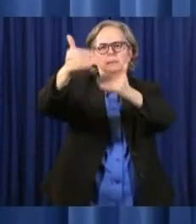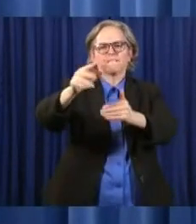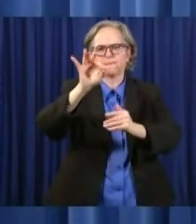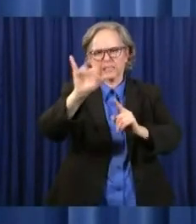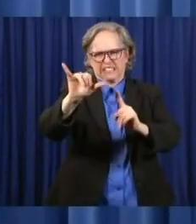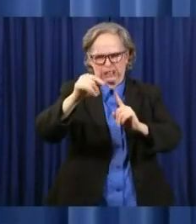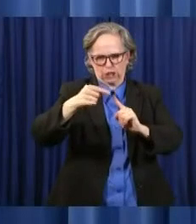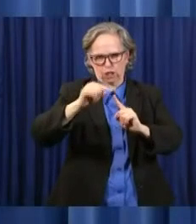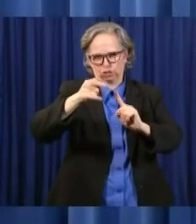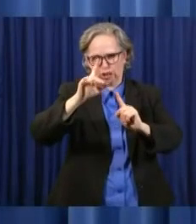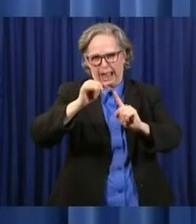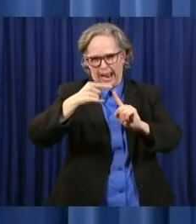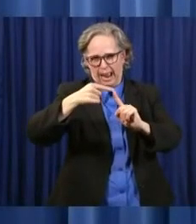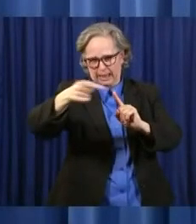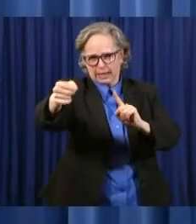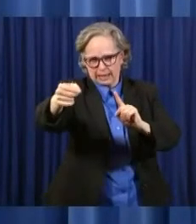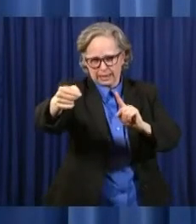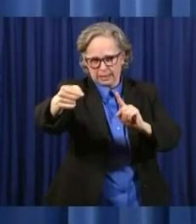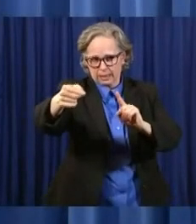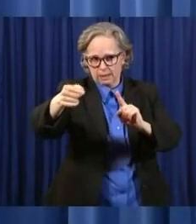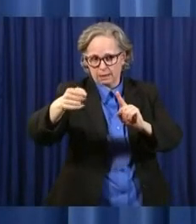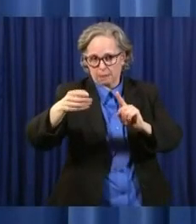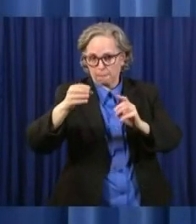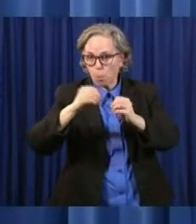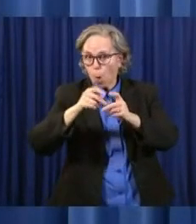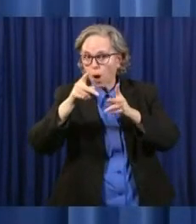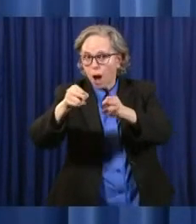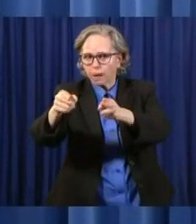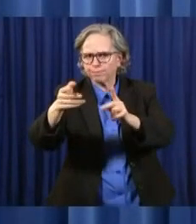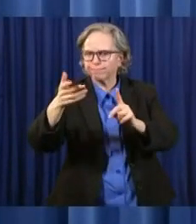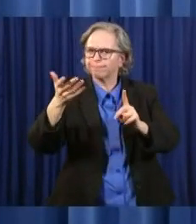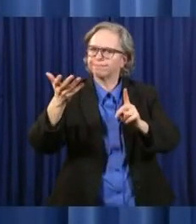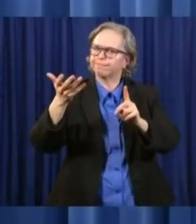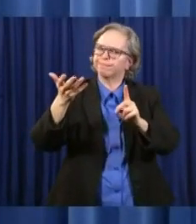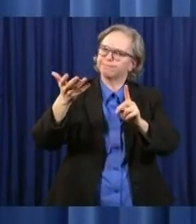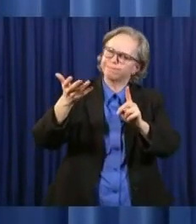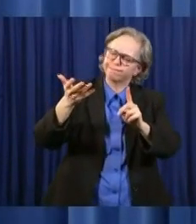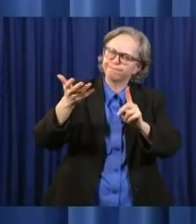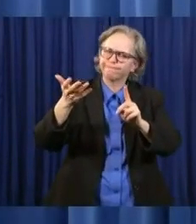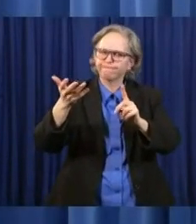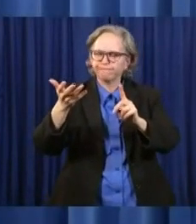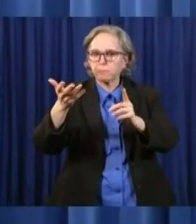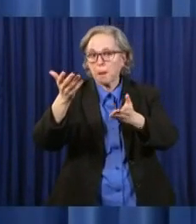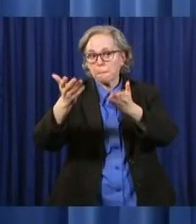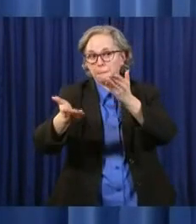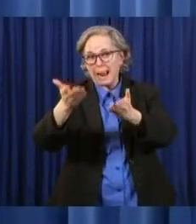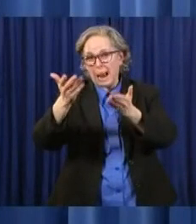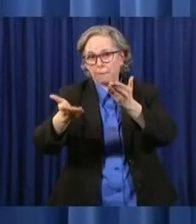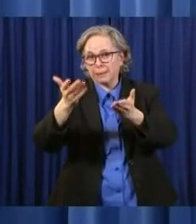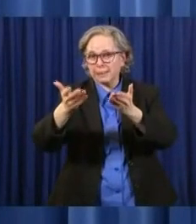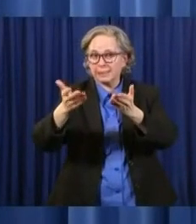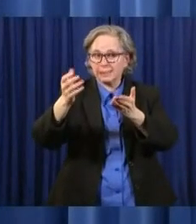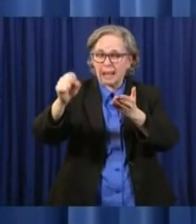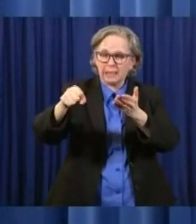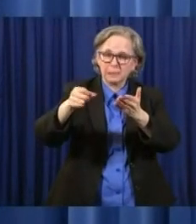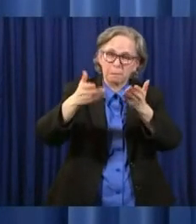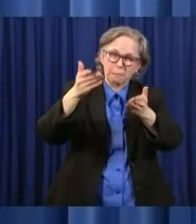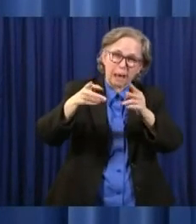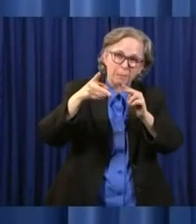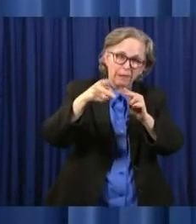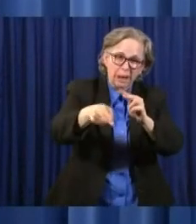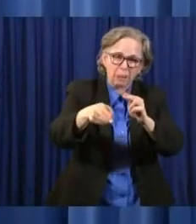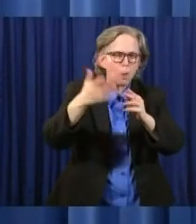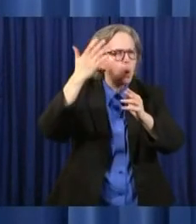to make beyond this would be minimal. Now, we don't know if that's going to be true or not. As John pointed out, the challenge